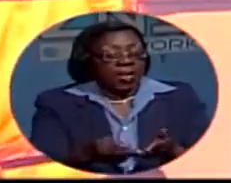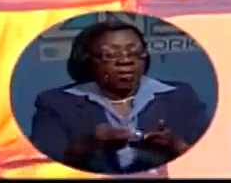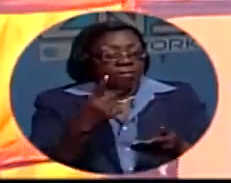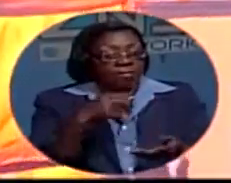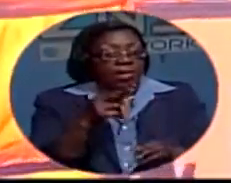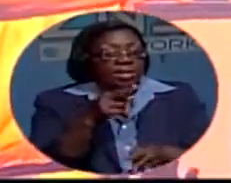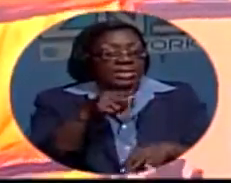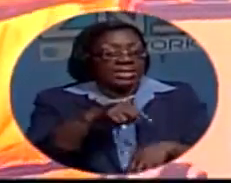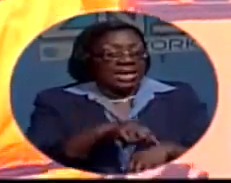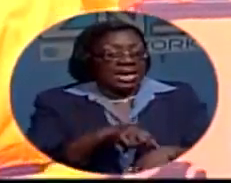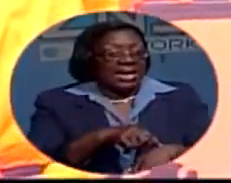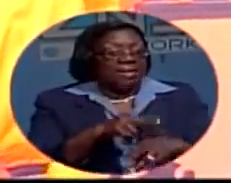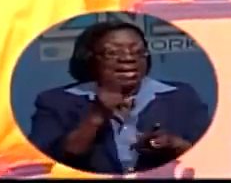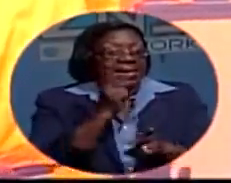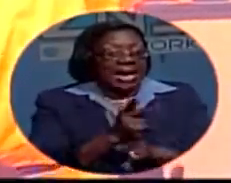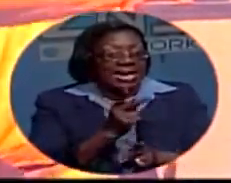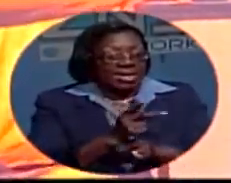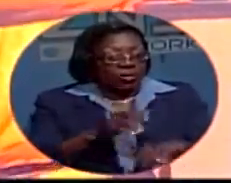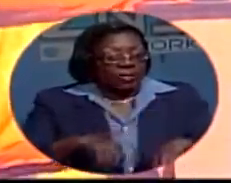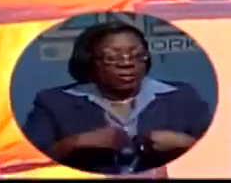the kind consideration you have given us.